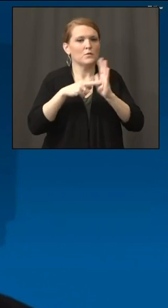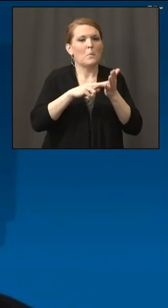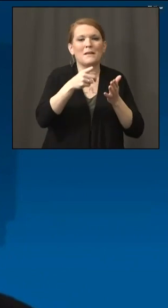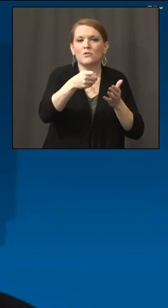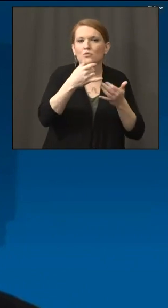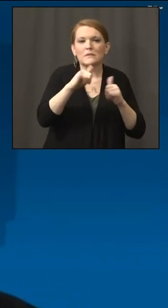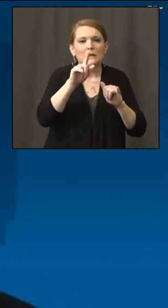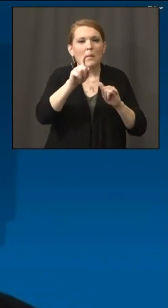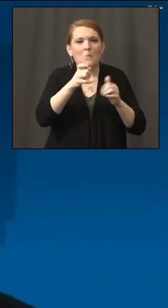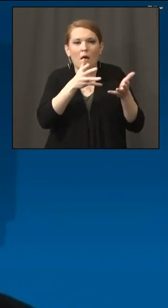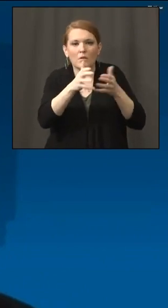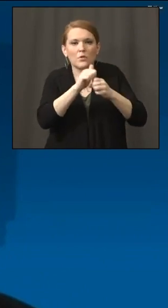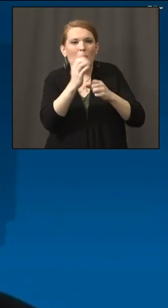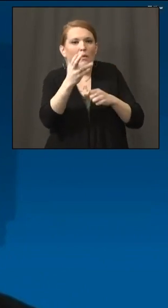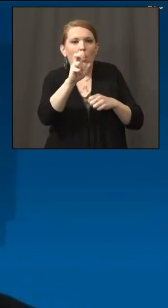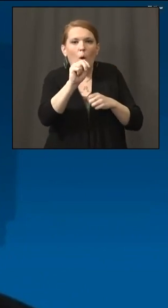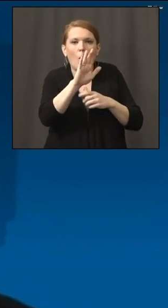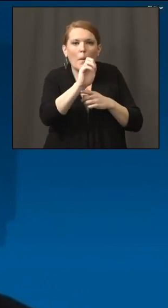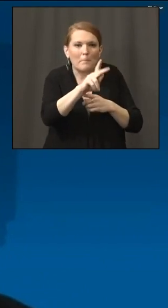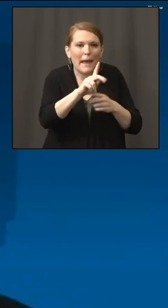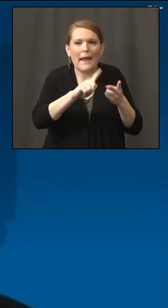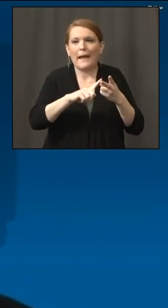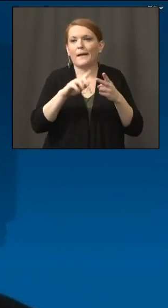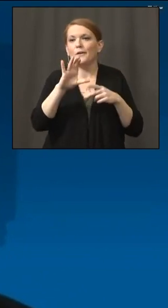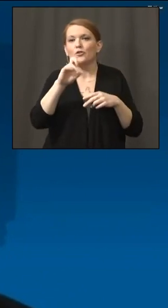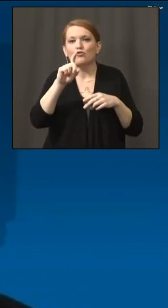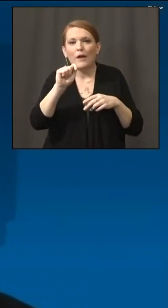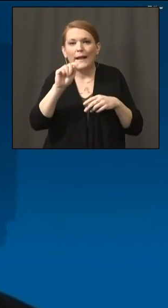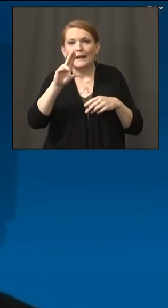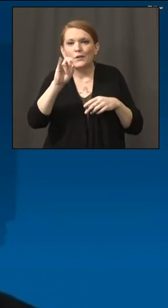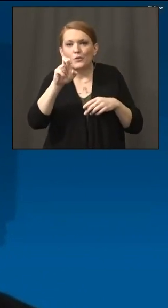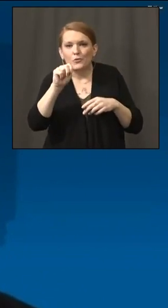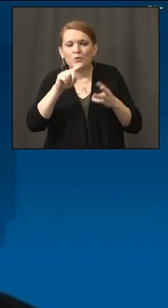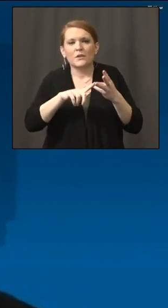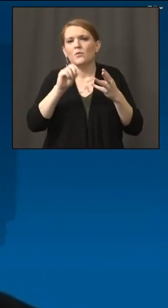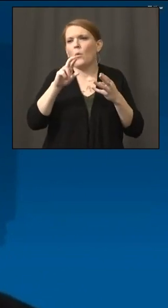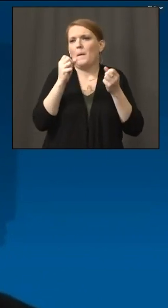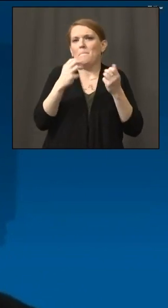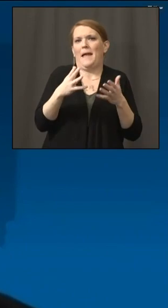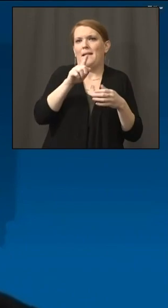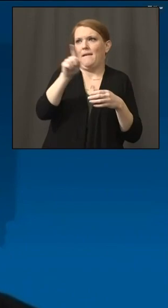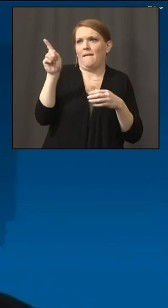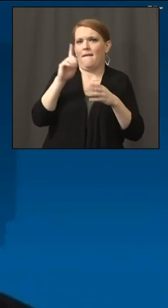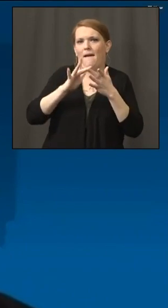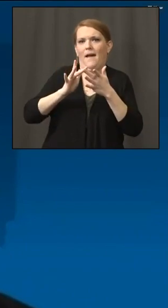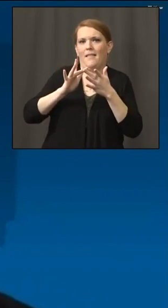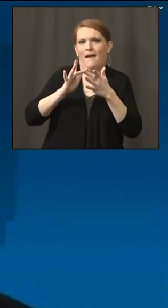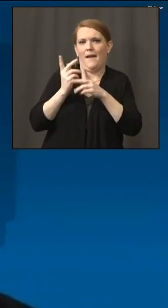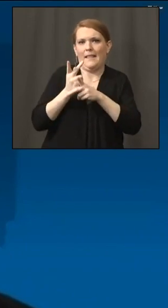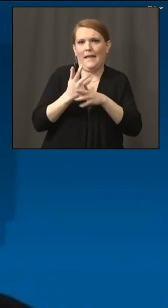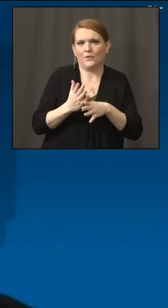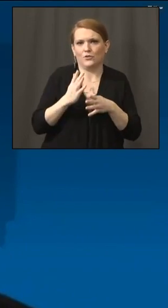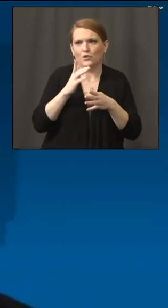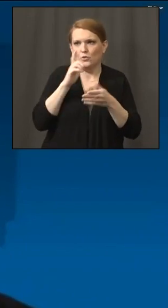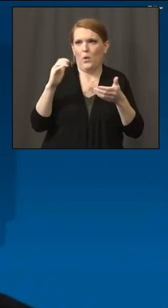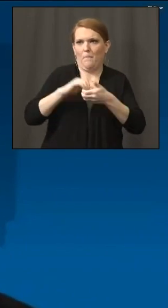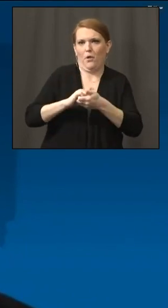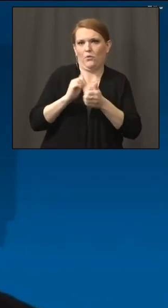or the many online fintech lenders who are partnering with the SBA on this program.